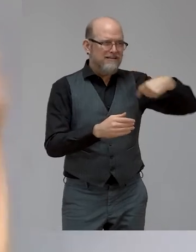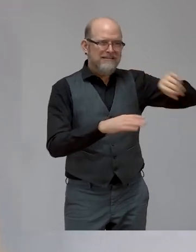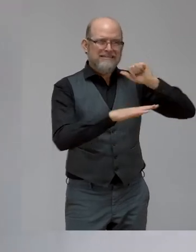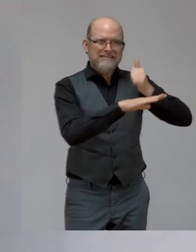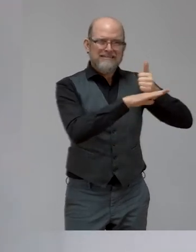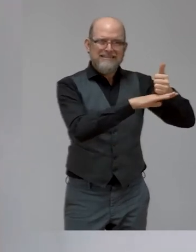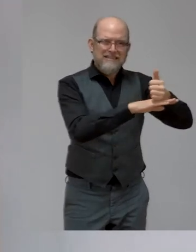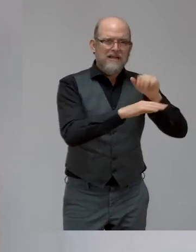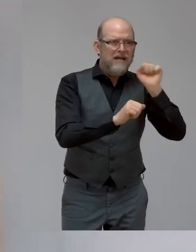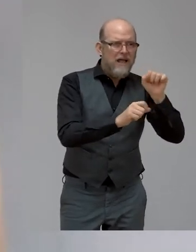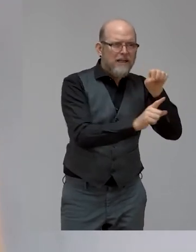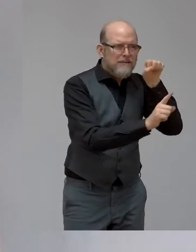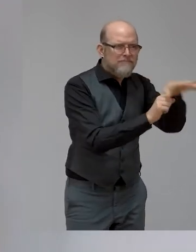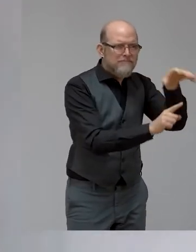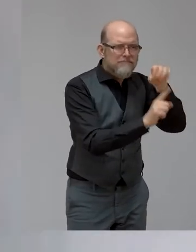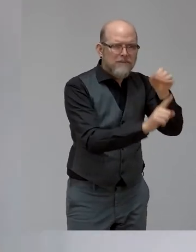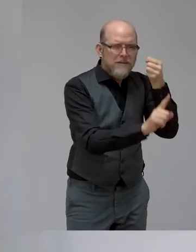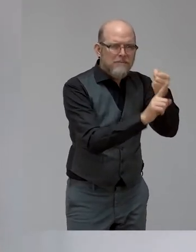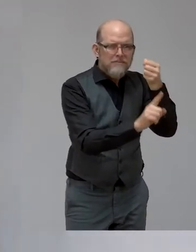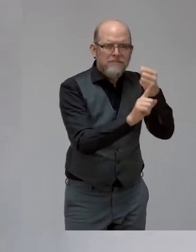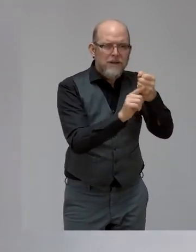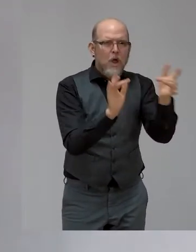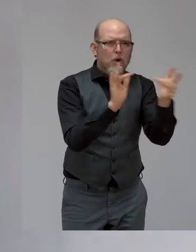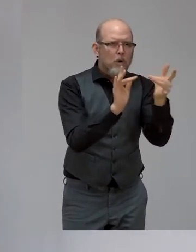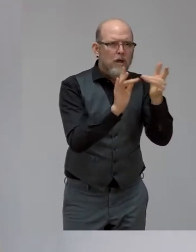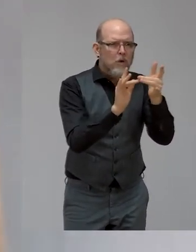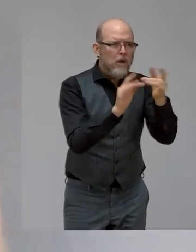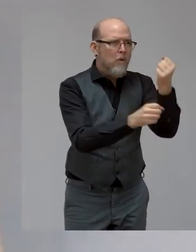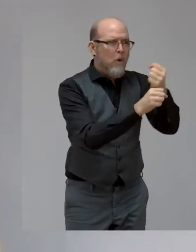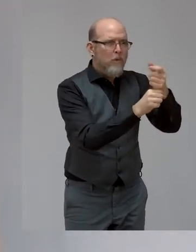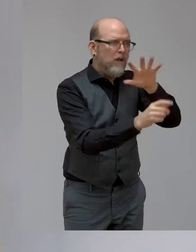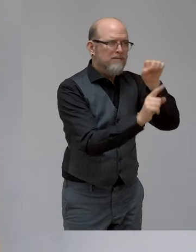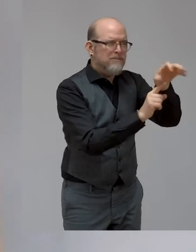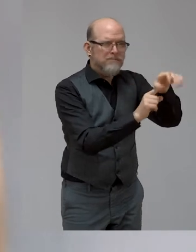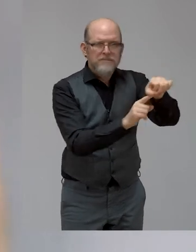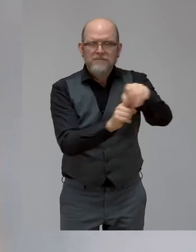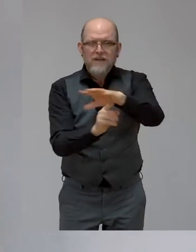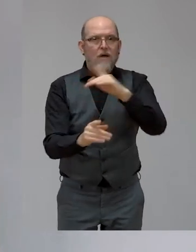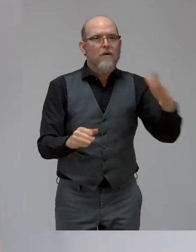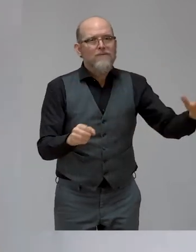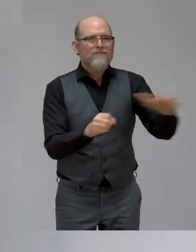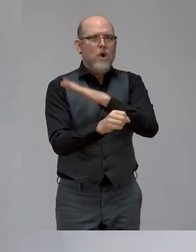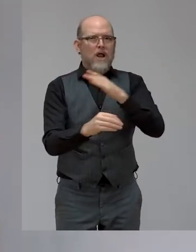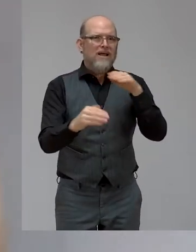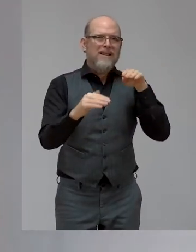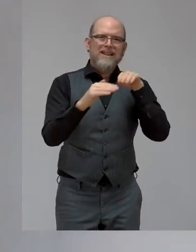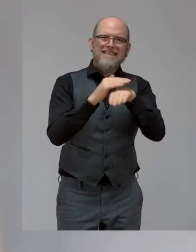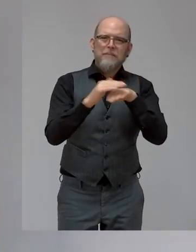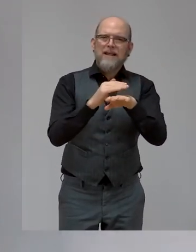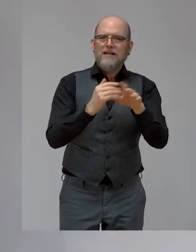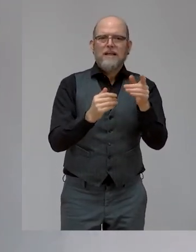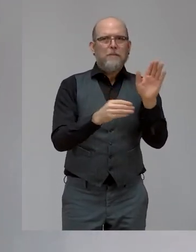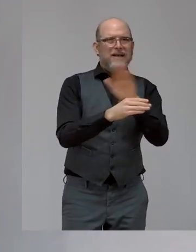their brands and their employees to integrate, infuse disability business inclusion so it is normalized